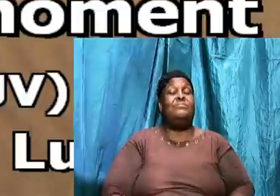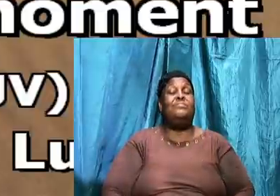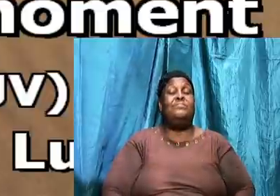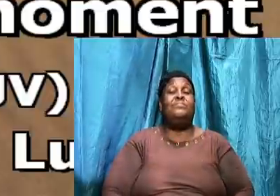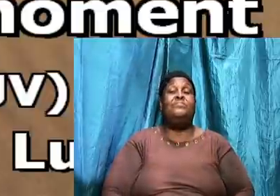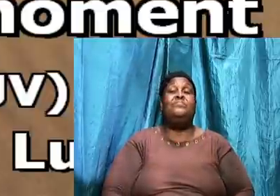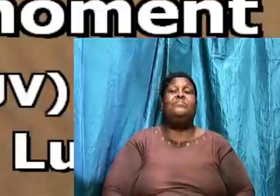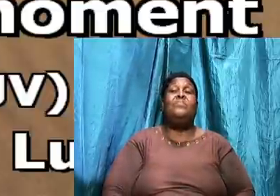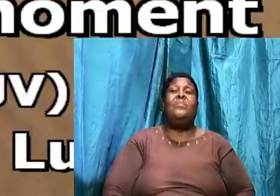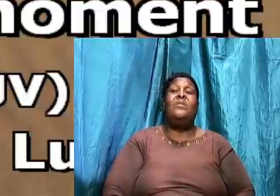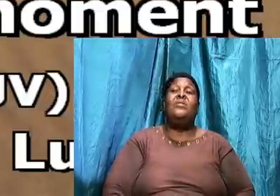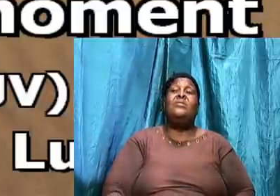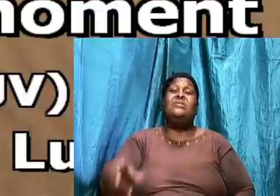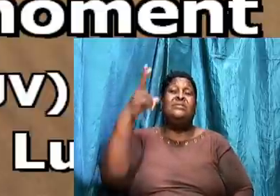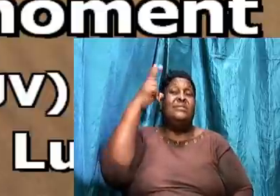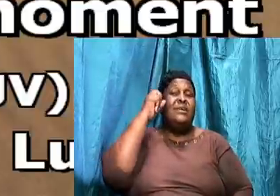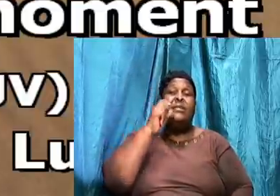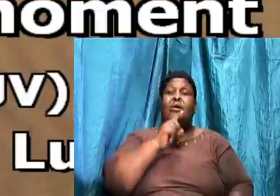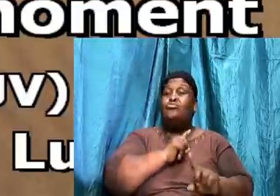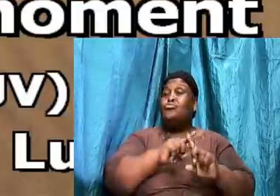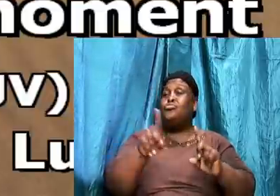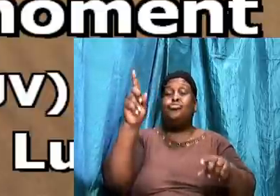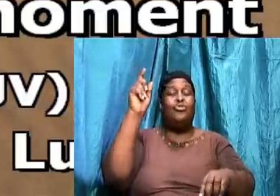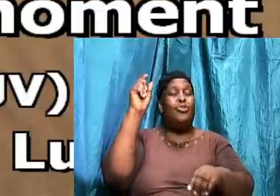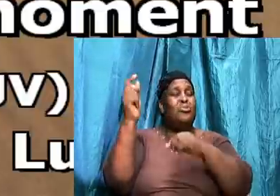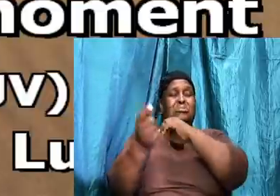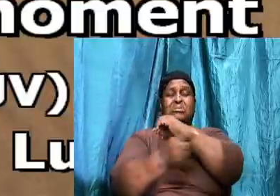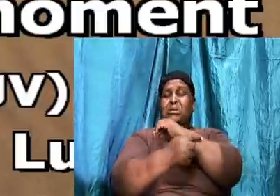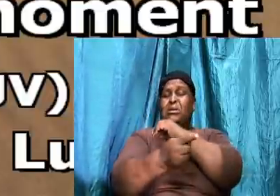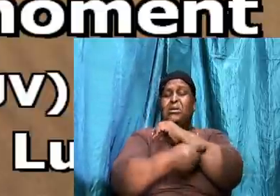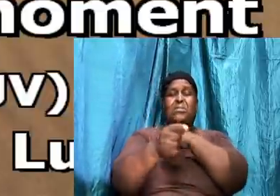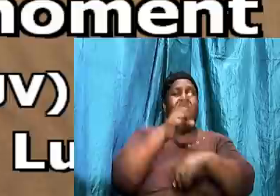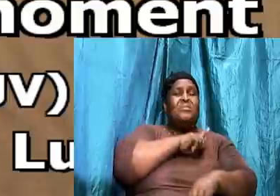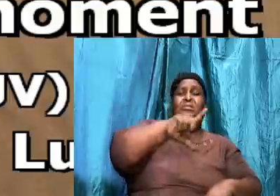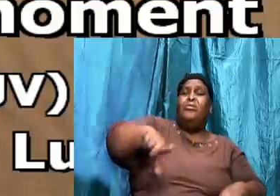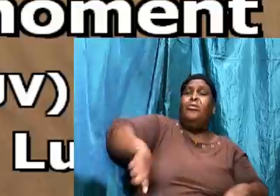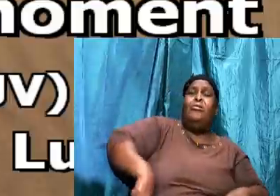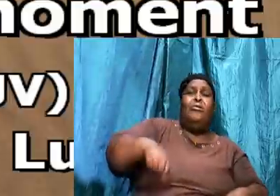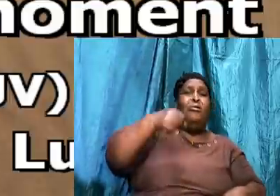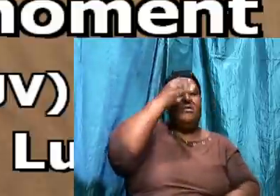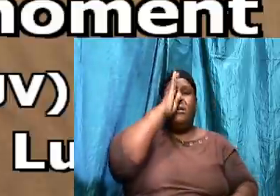Thou shall not tempt the Lord. Thy God.